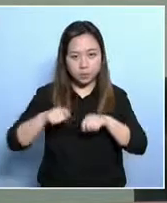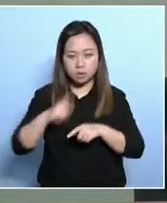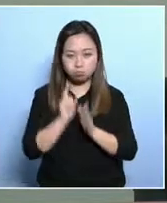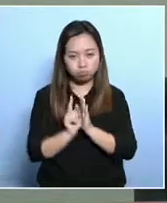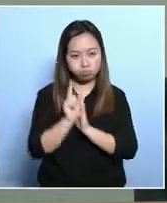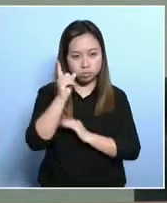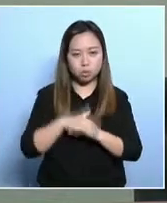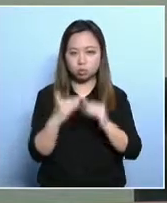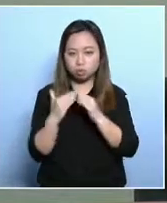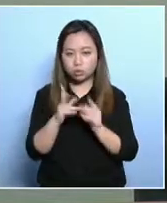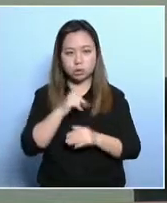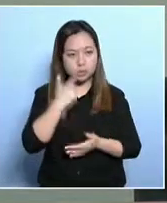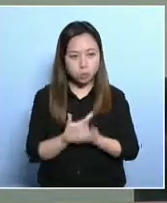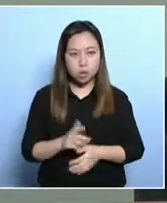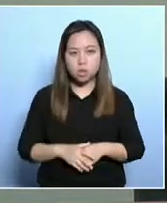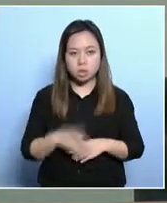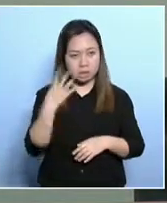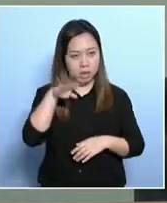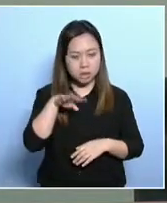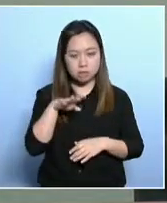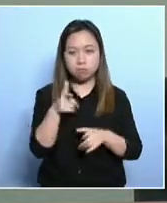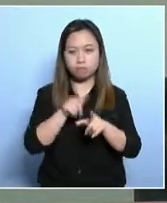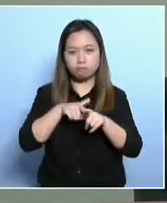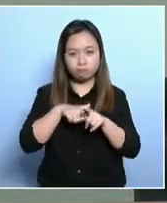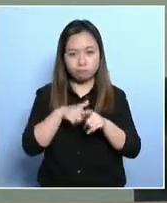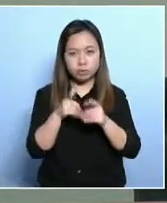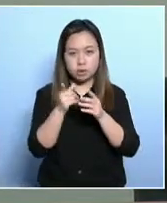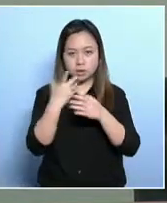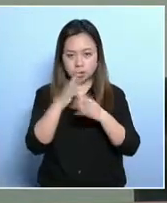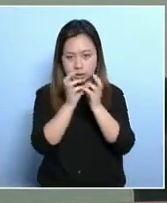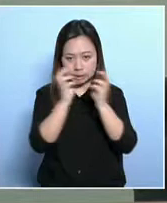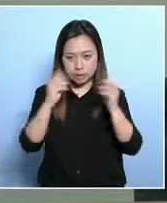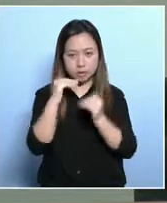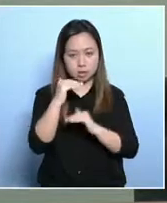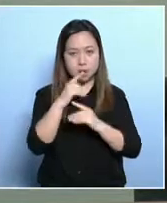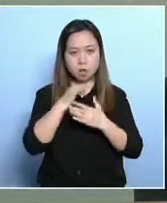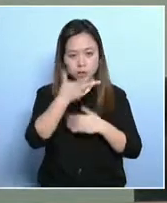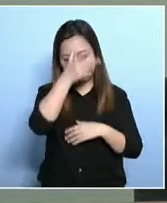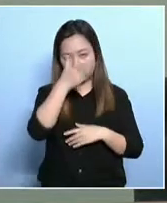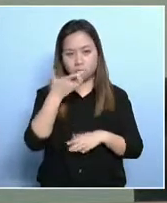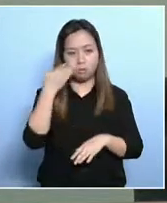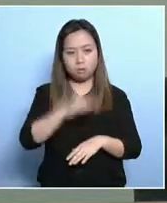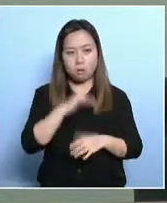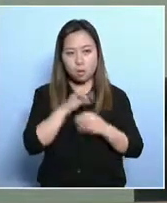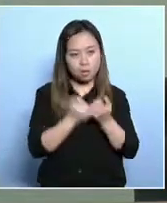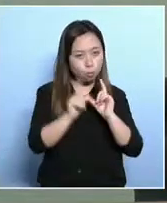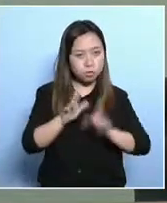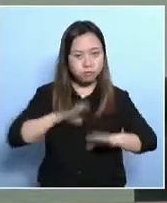Now prices have increased, especially for housing. For $4,000